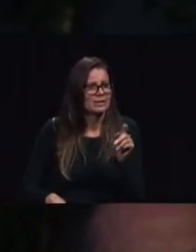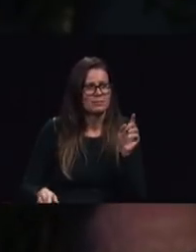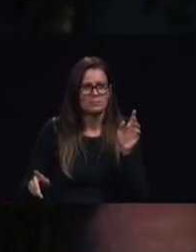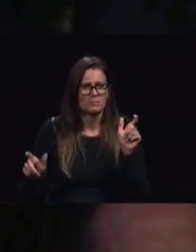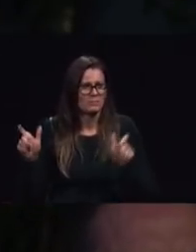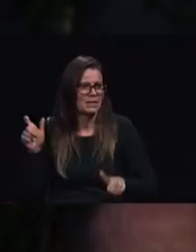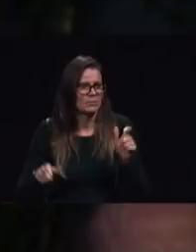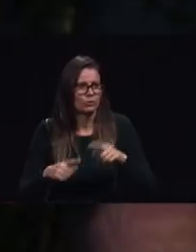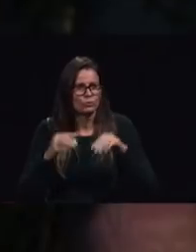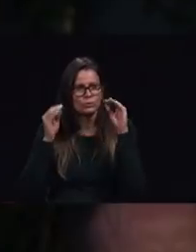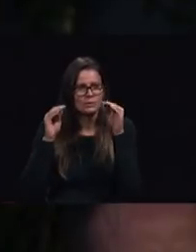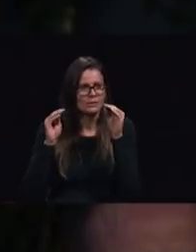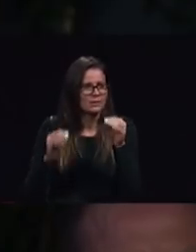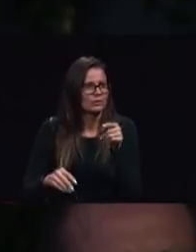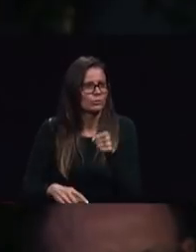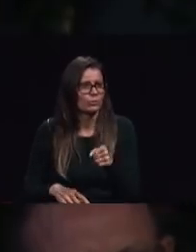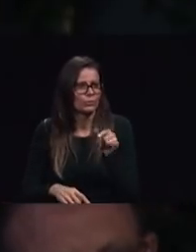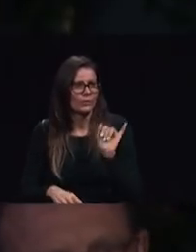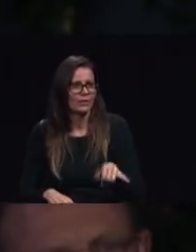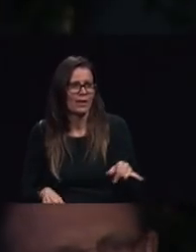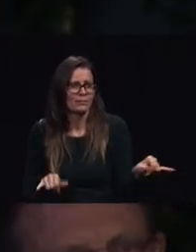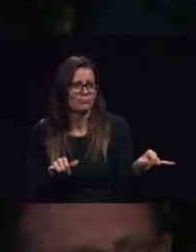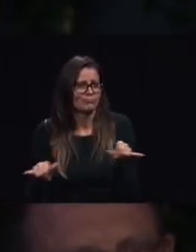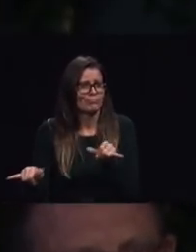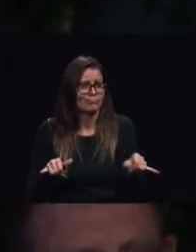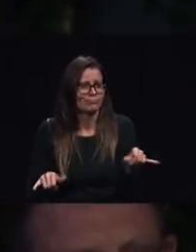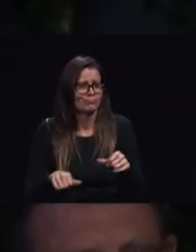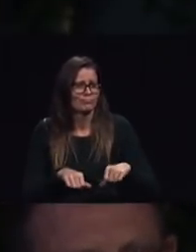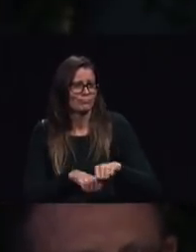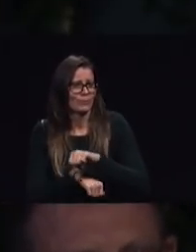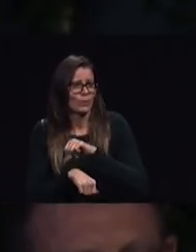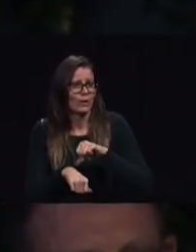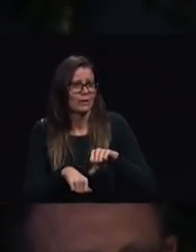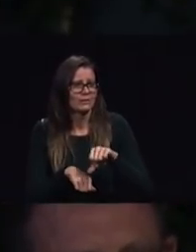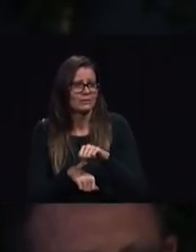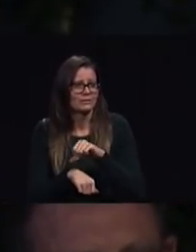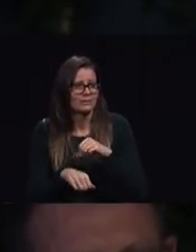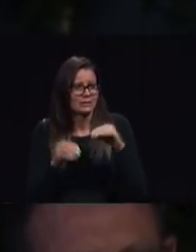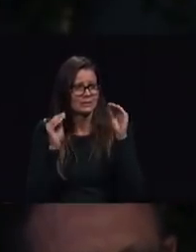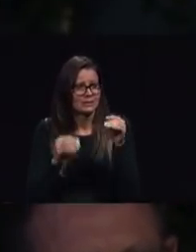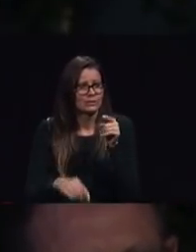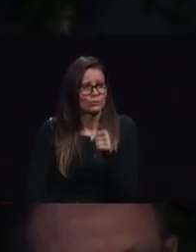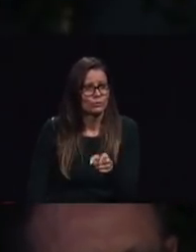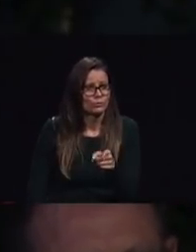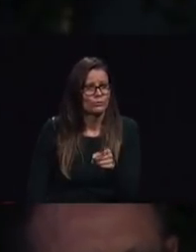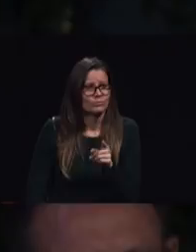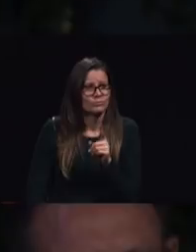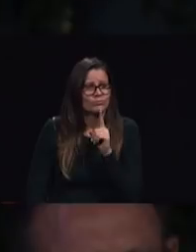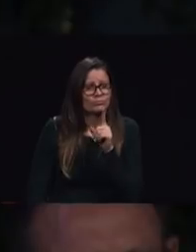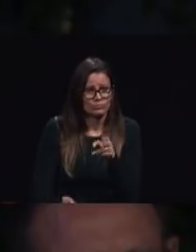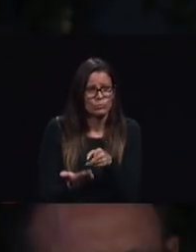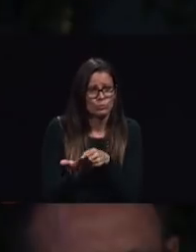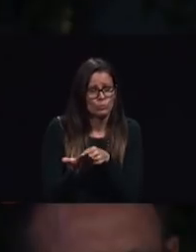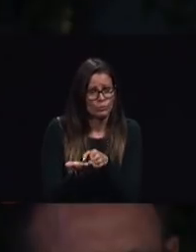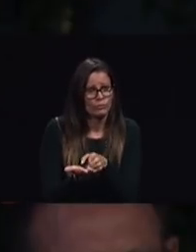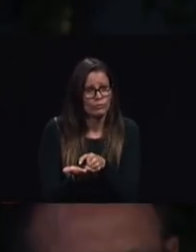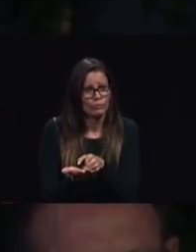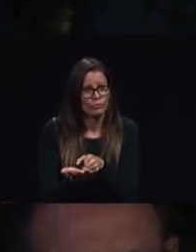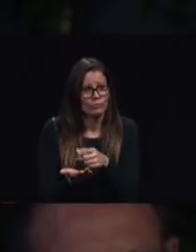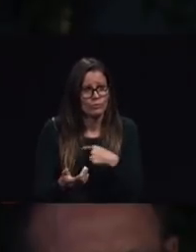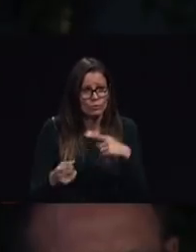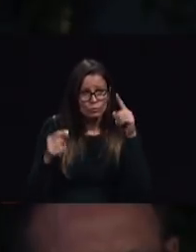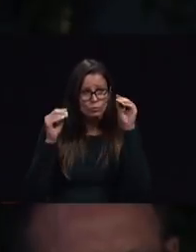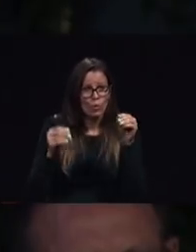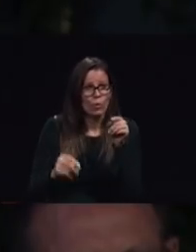anointing teaches you concerning all things and is true and is not a lie and just as it has taught you you will